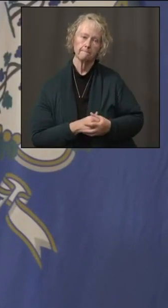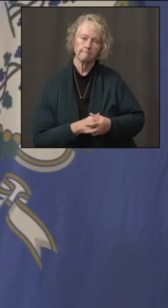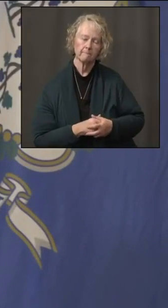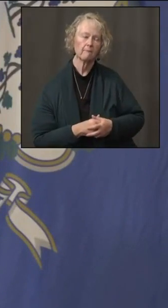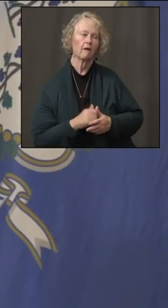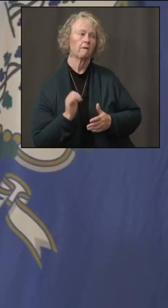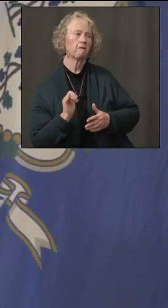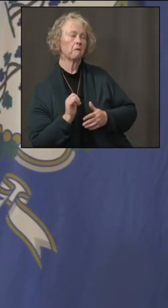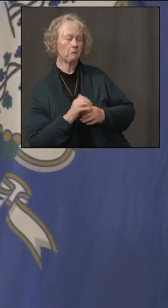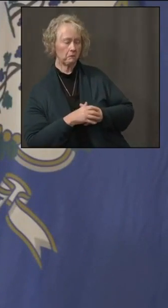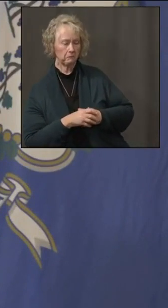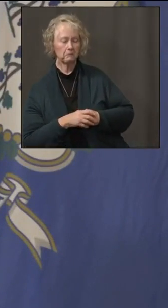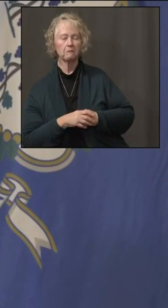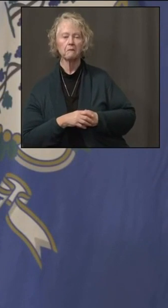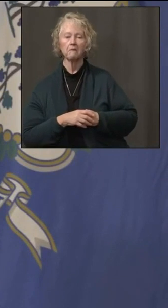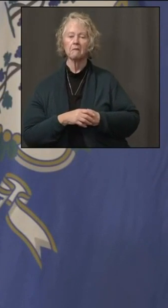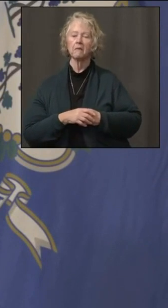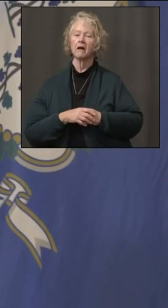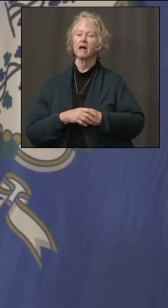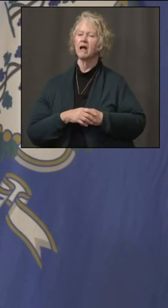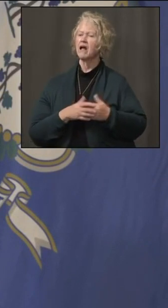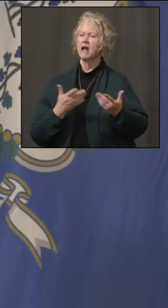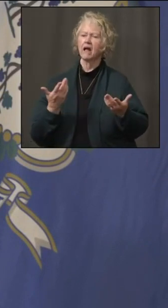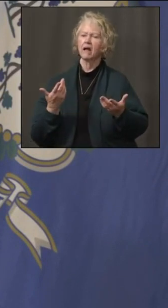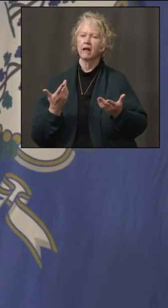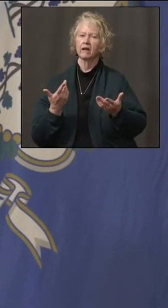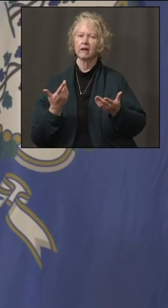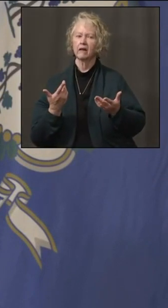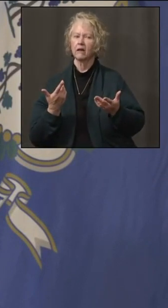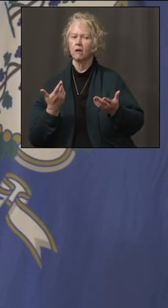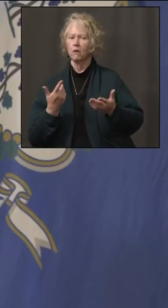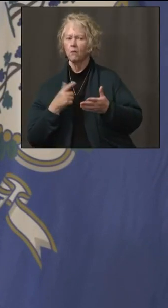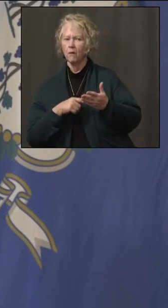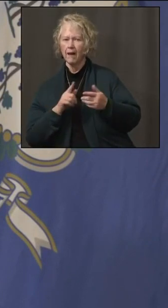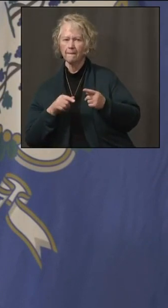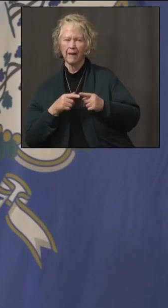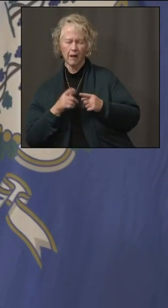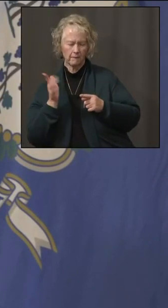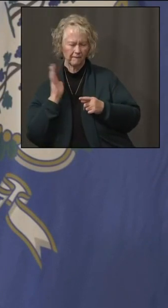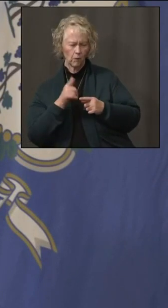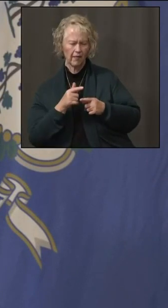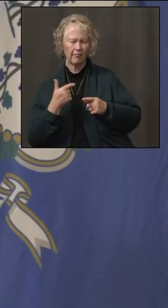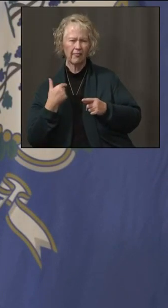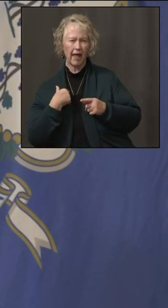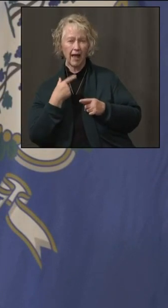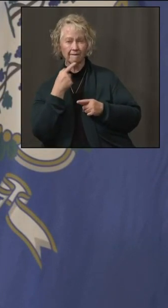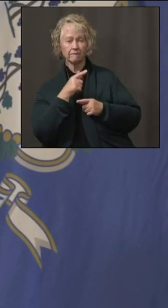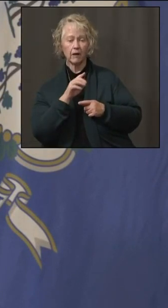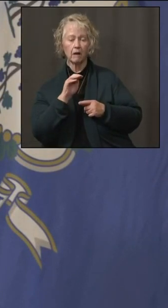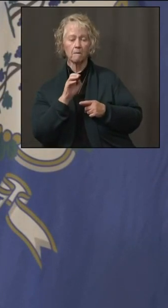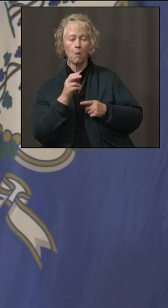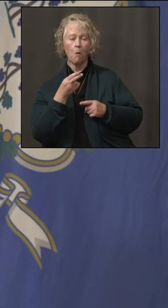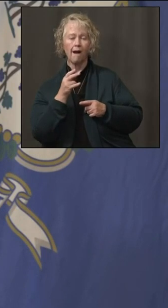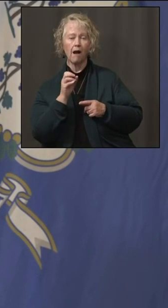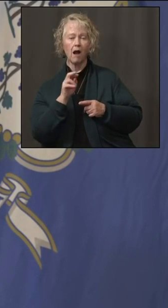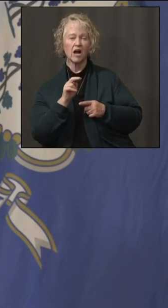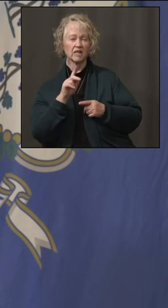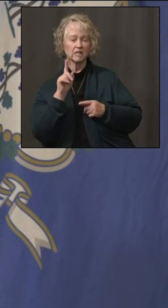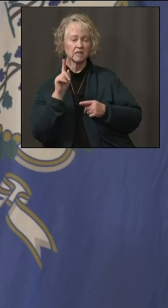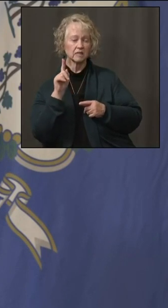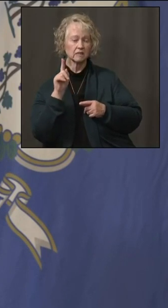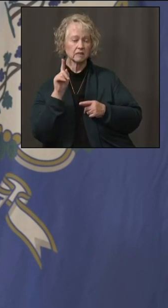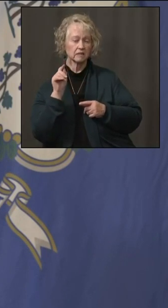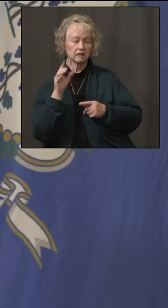Okay. And also, what does this mean for that bubble that they have planned at Mohegan Sun for college-based